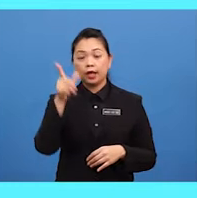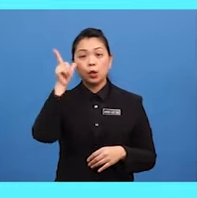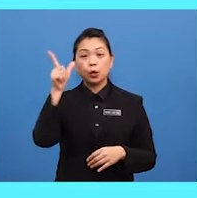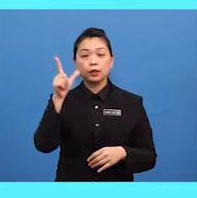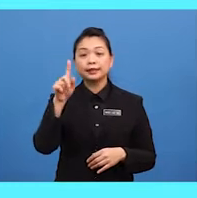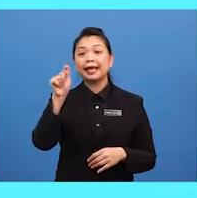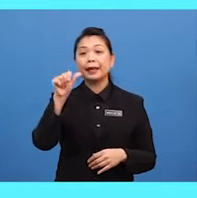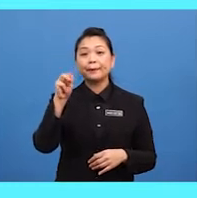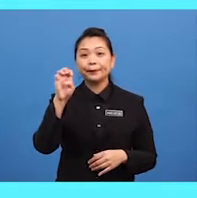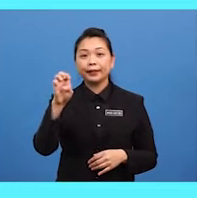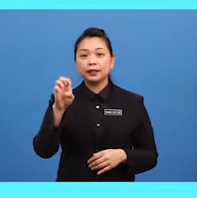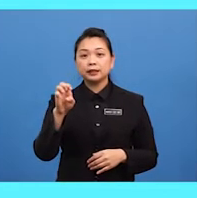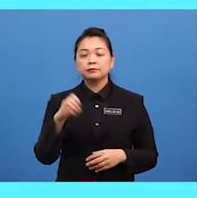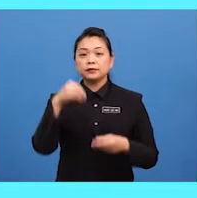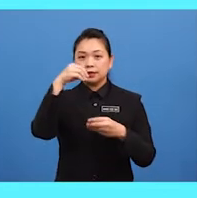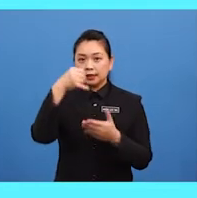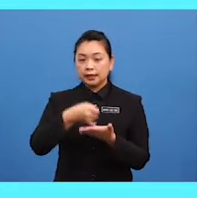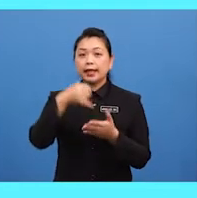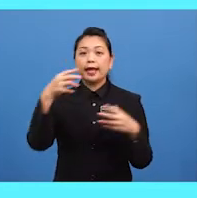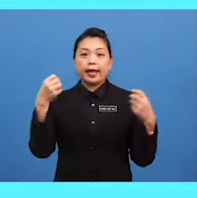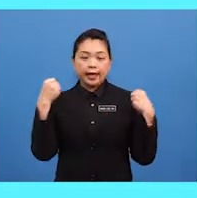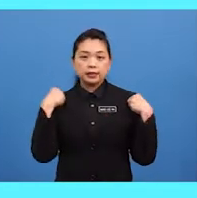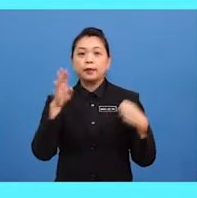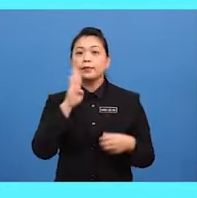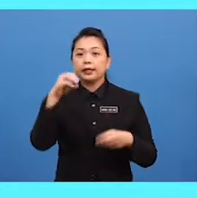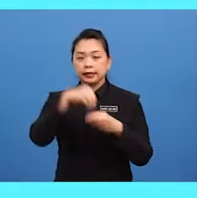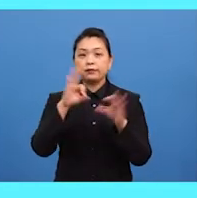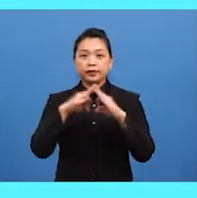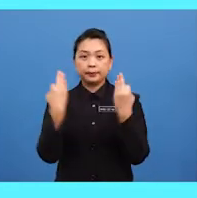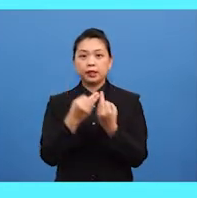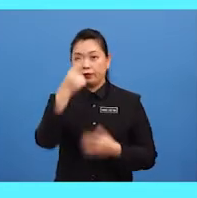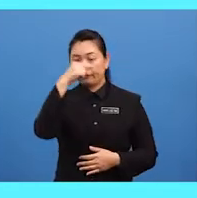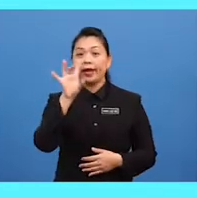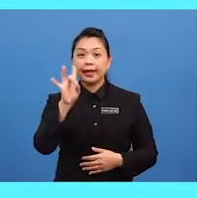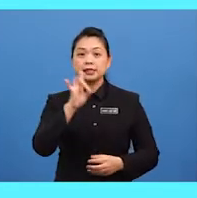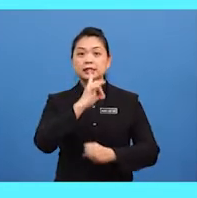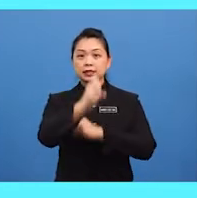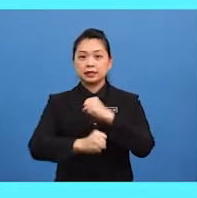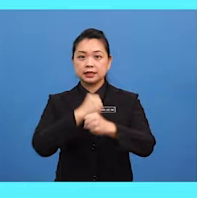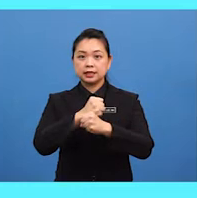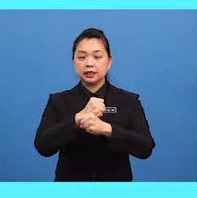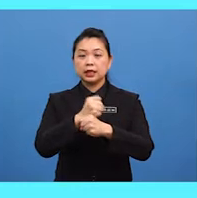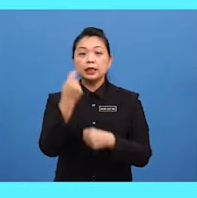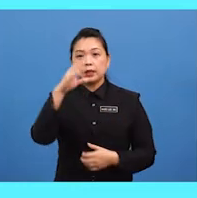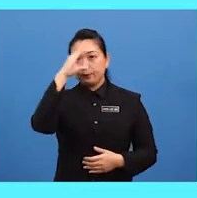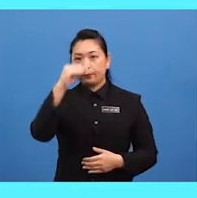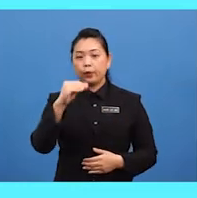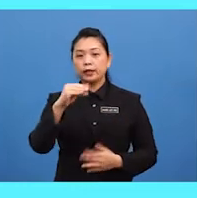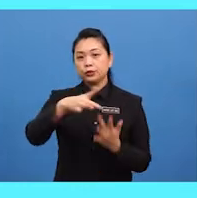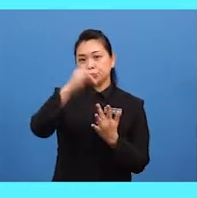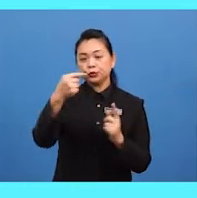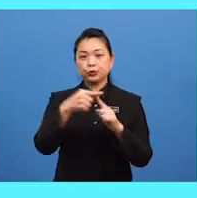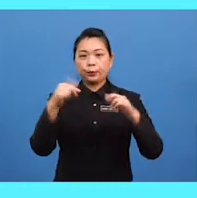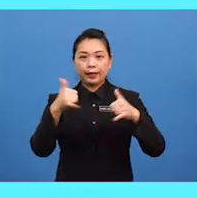it has been in the family for eight years now the boy chooses to play